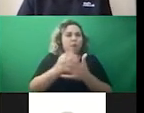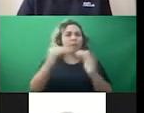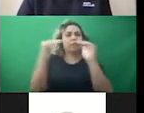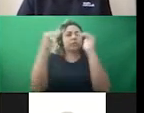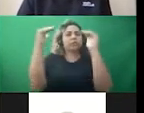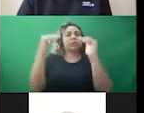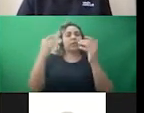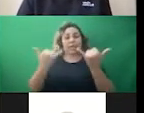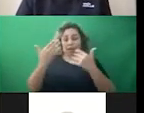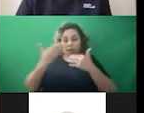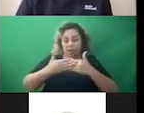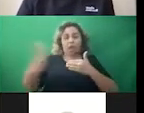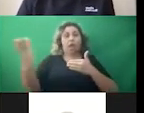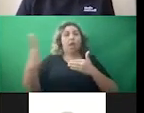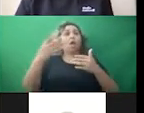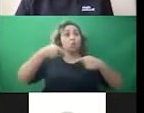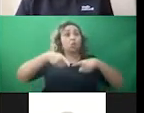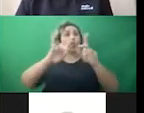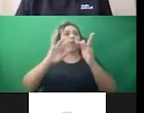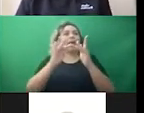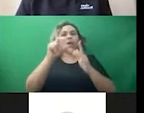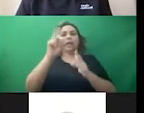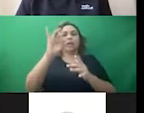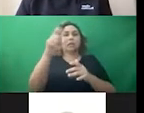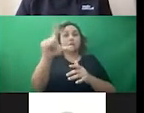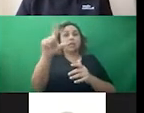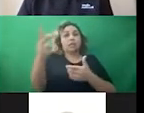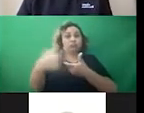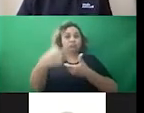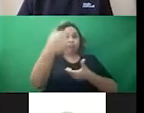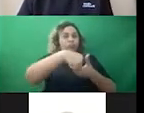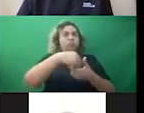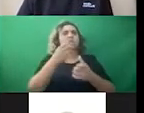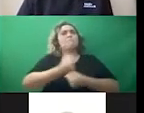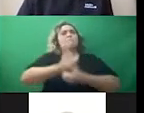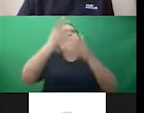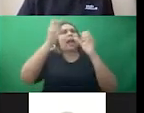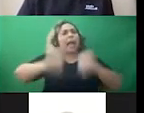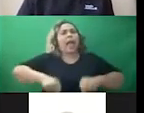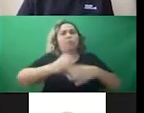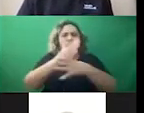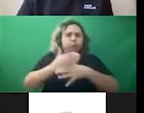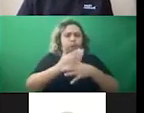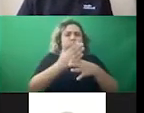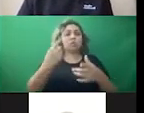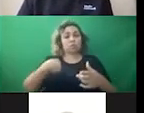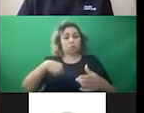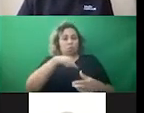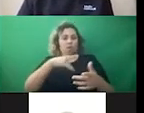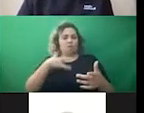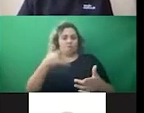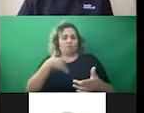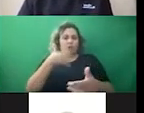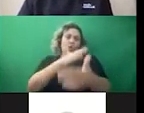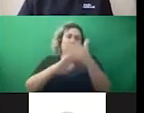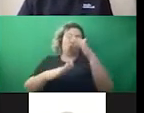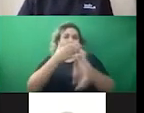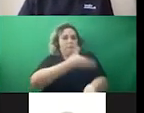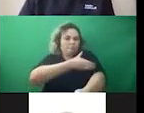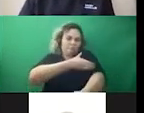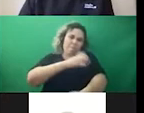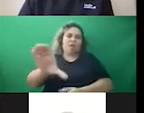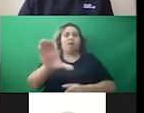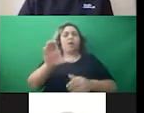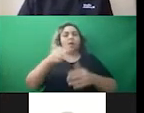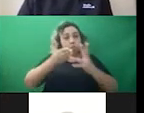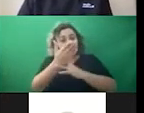digital age by fighting for just and participatory platforms for expression. We harness community power through our network of more than, I think it's